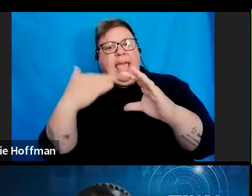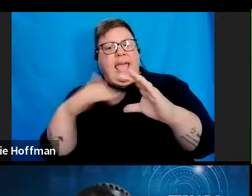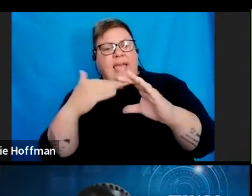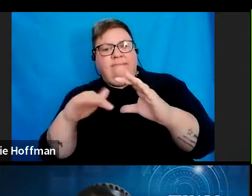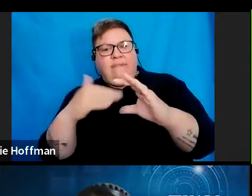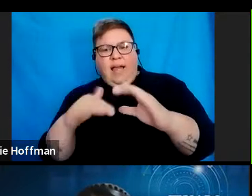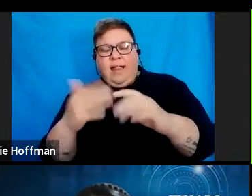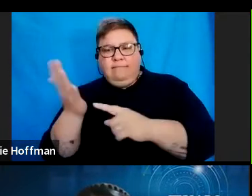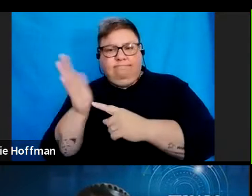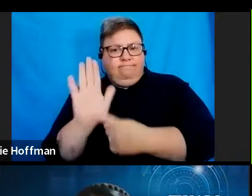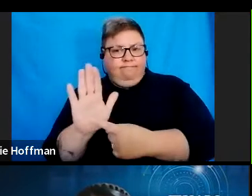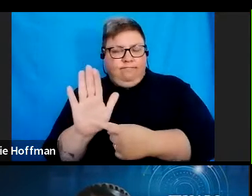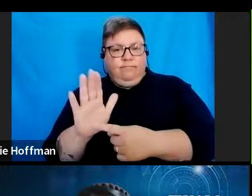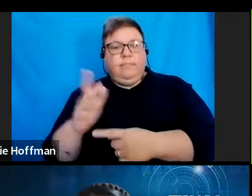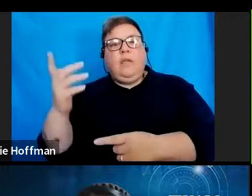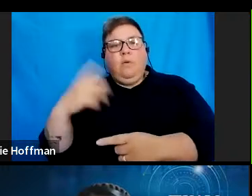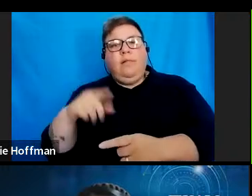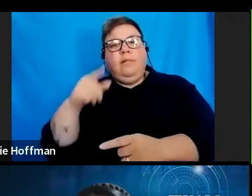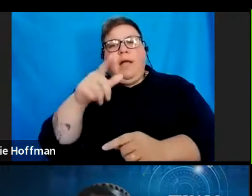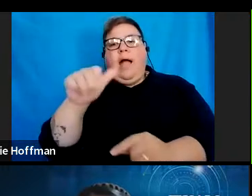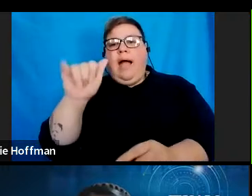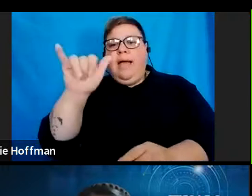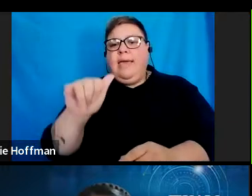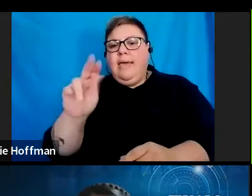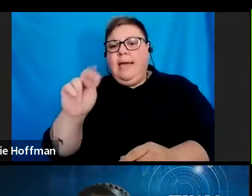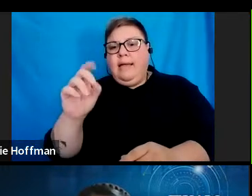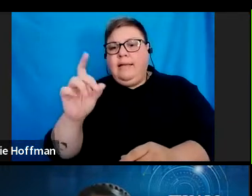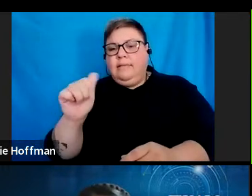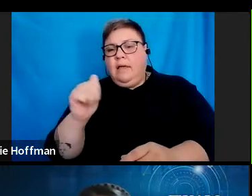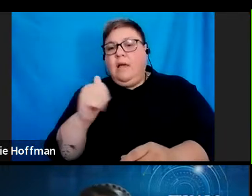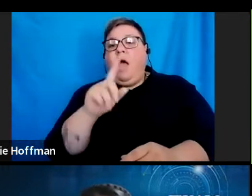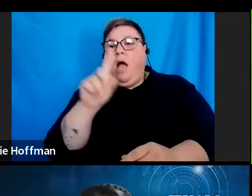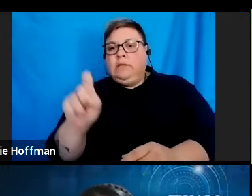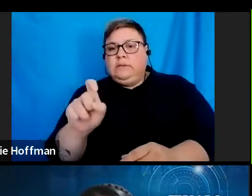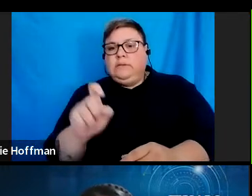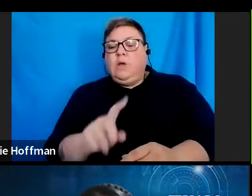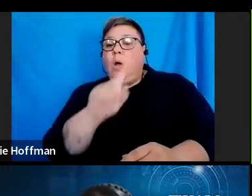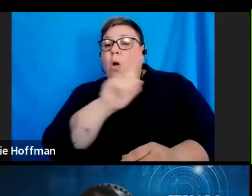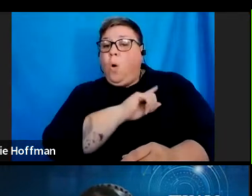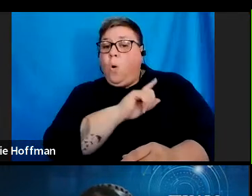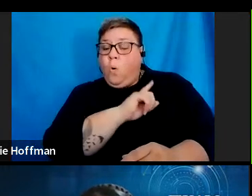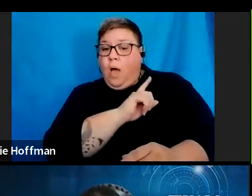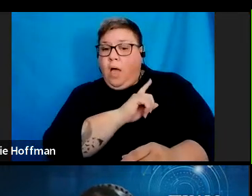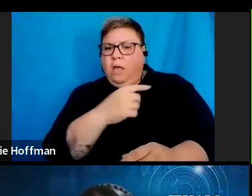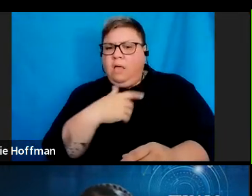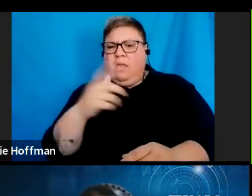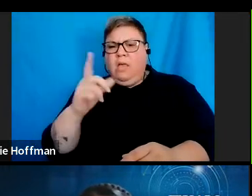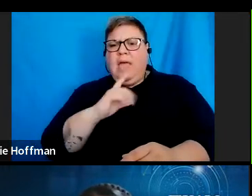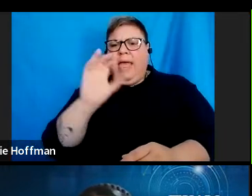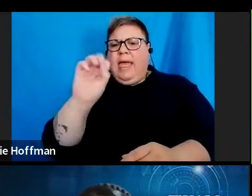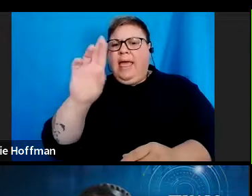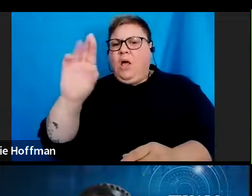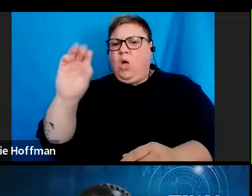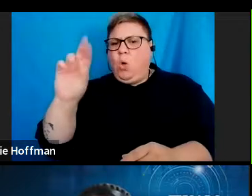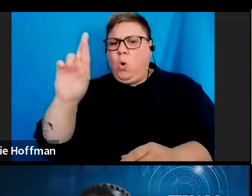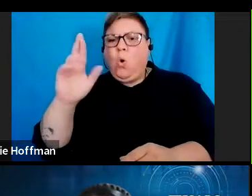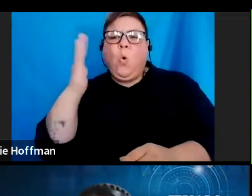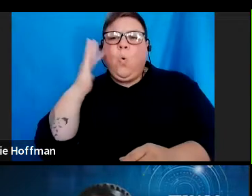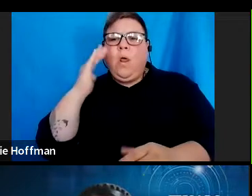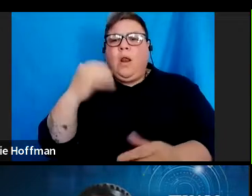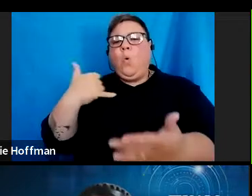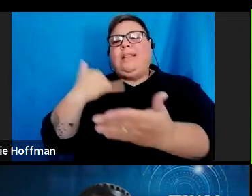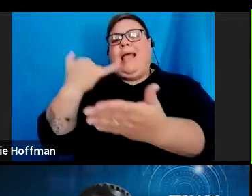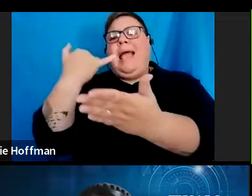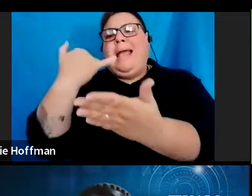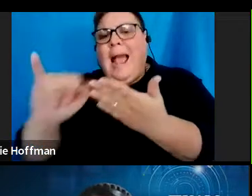one I will direct to you, Ayanda. It reads as follows. Why do I get an error message when I'm trying to cancel a tax